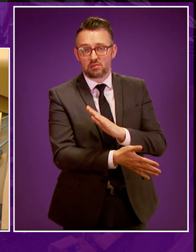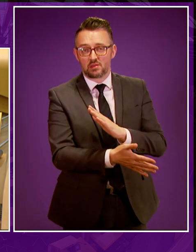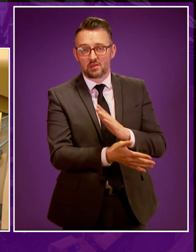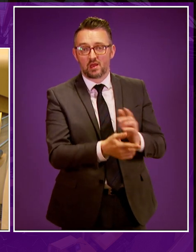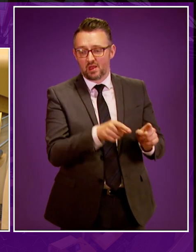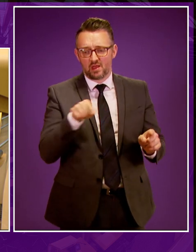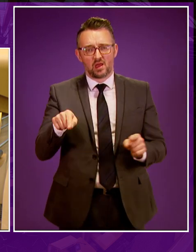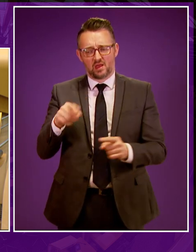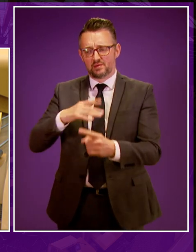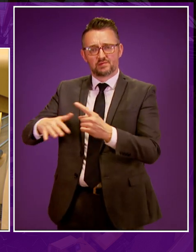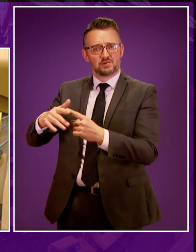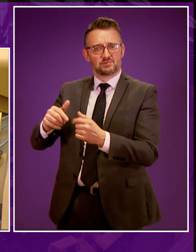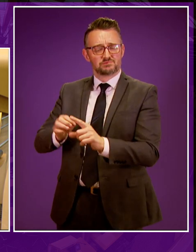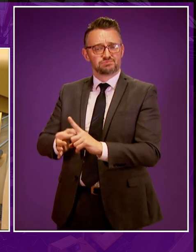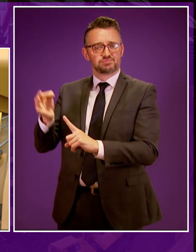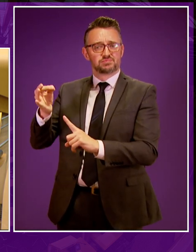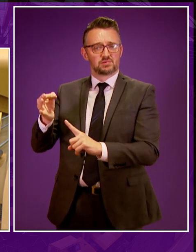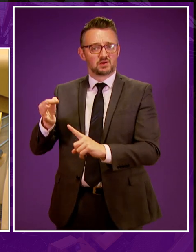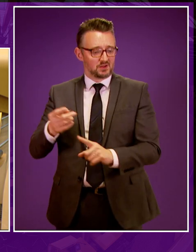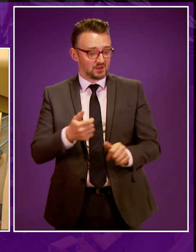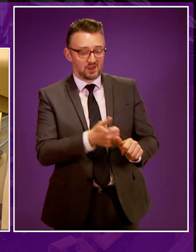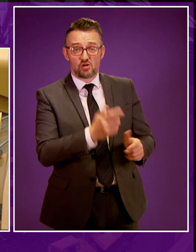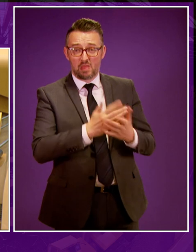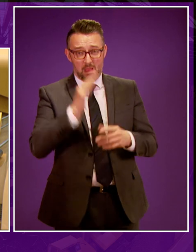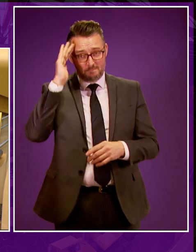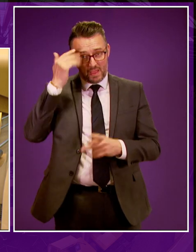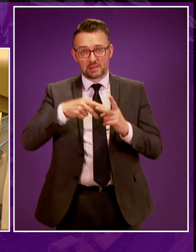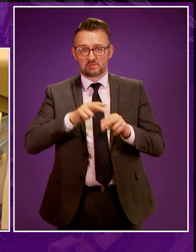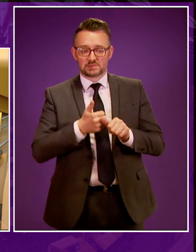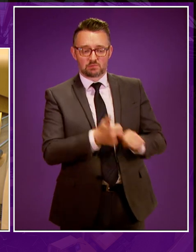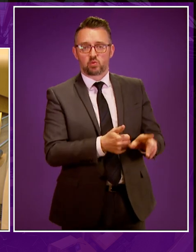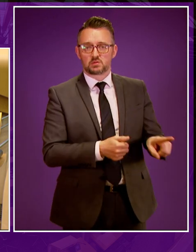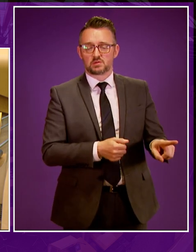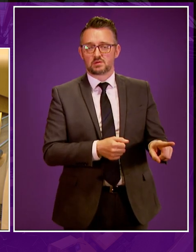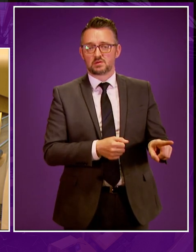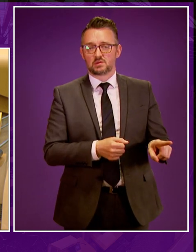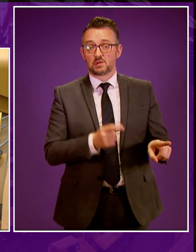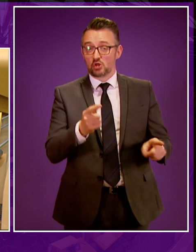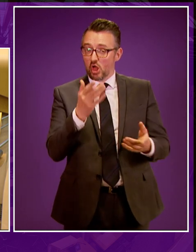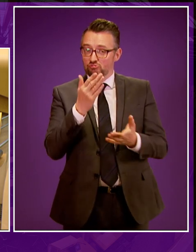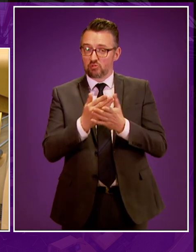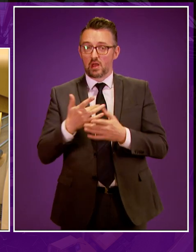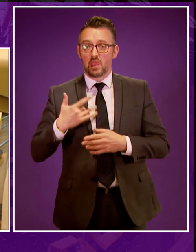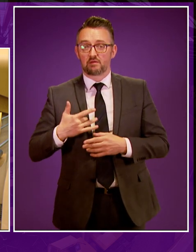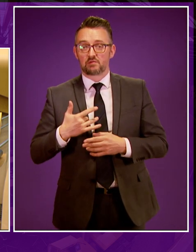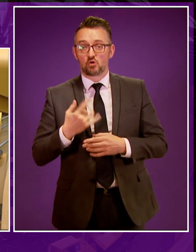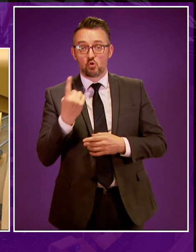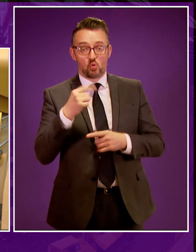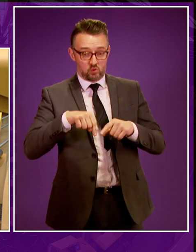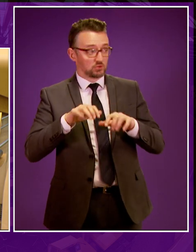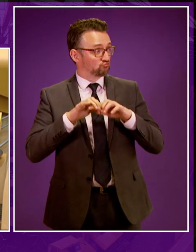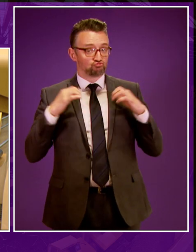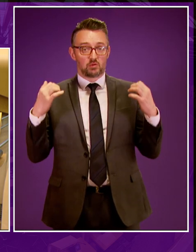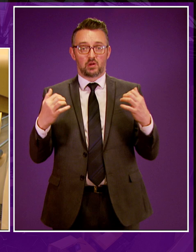industry by far is not a renaissance. It is madness. In reality, the only ones in this chamber